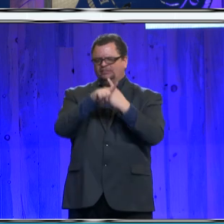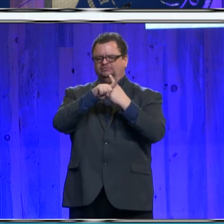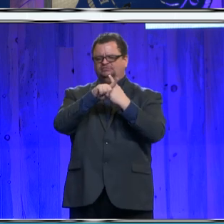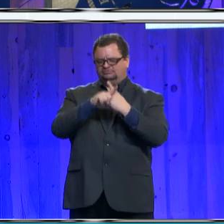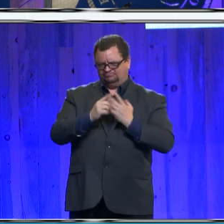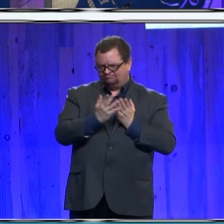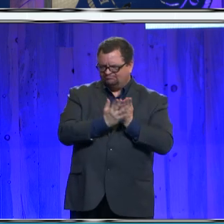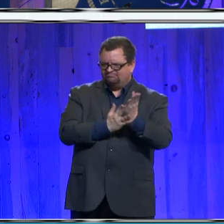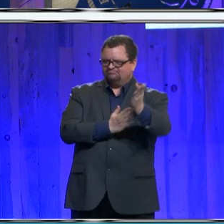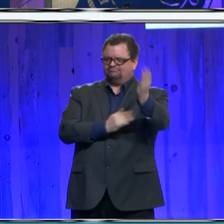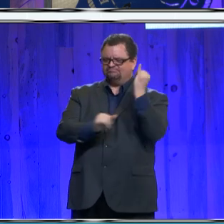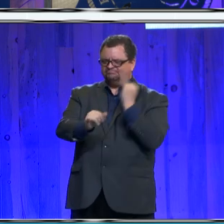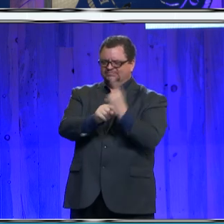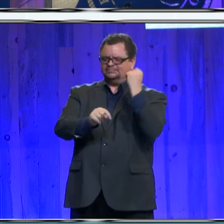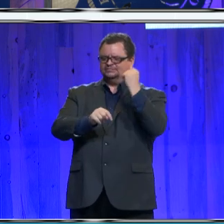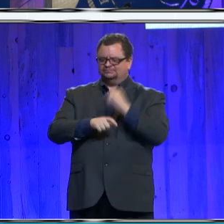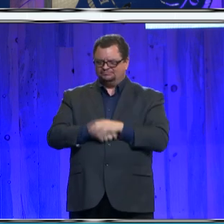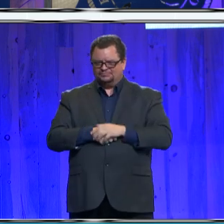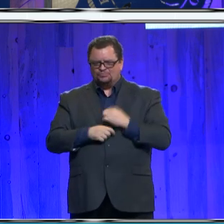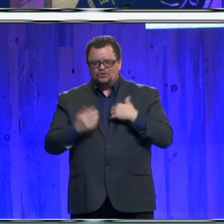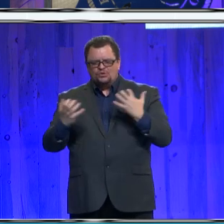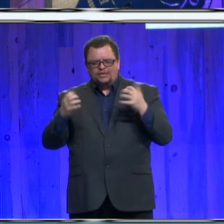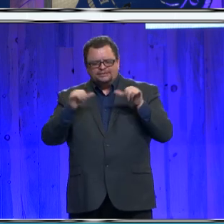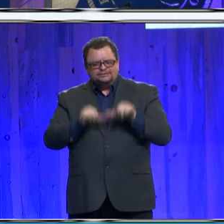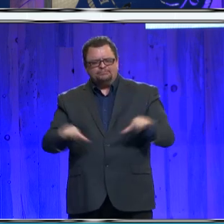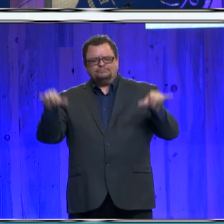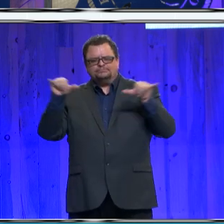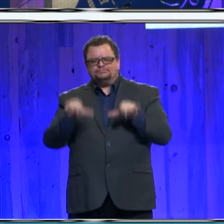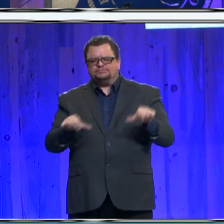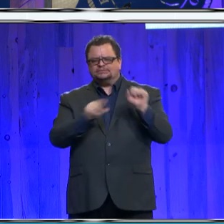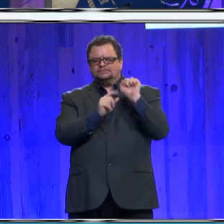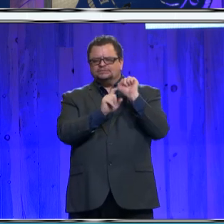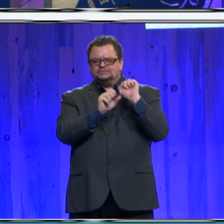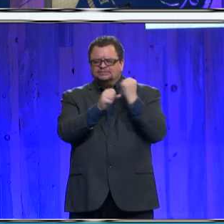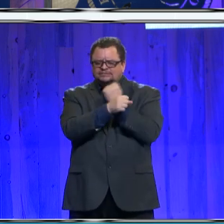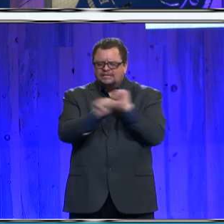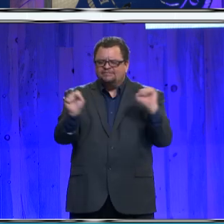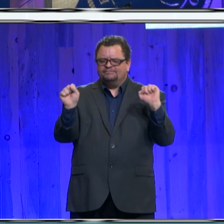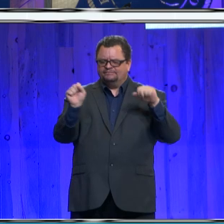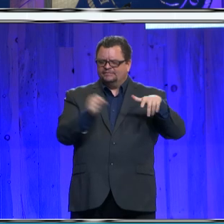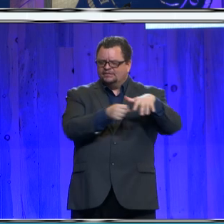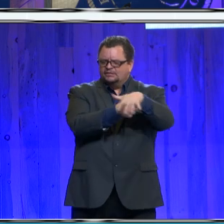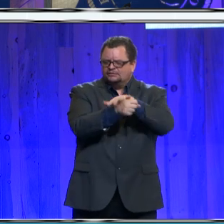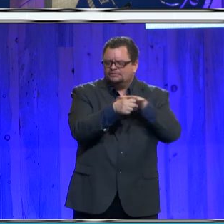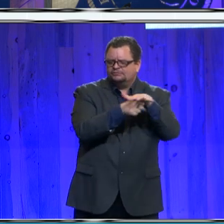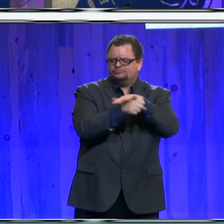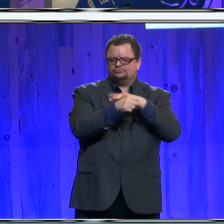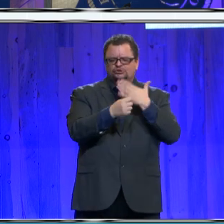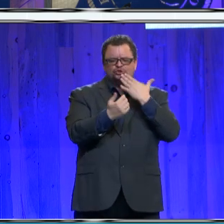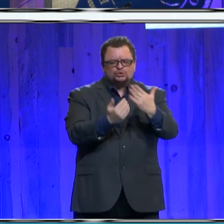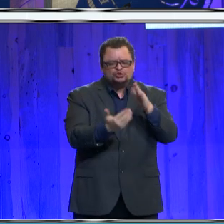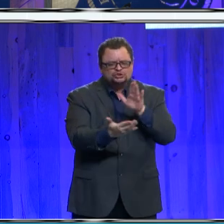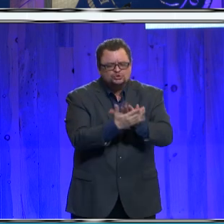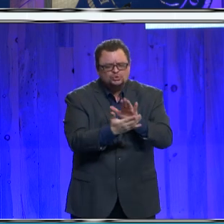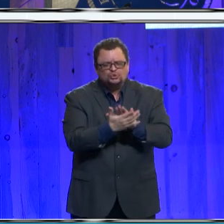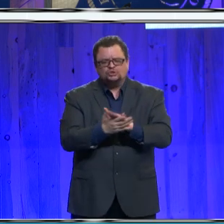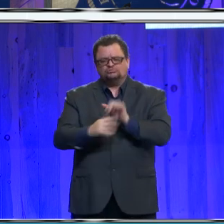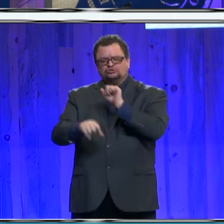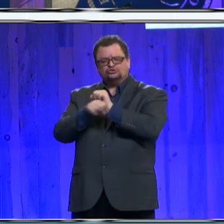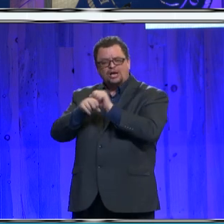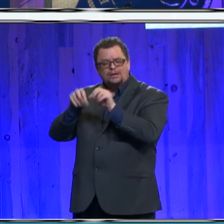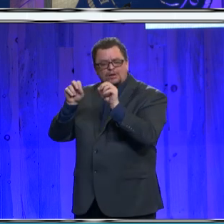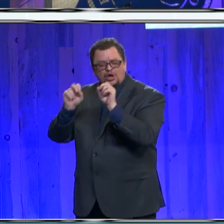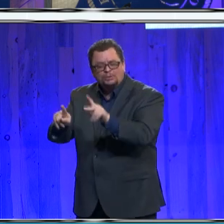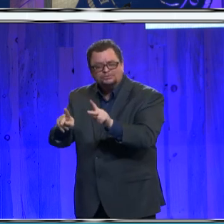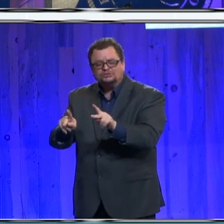things. Safe neighborhoods, good schools, job opportunities, and a great